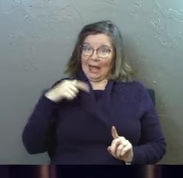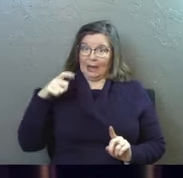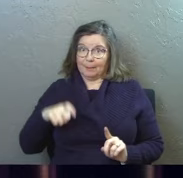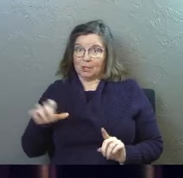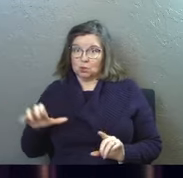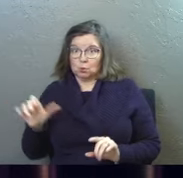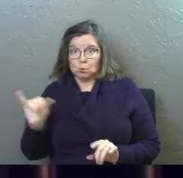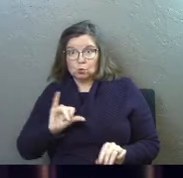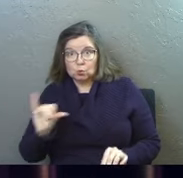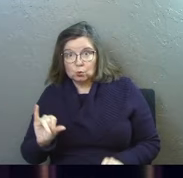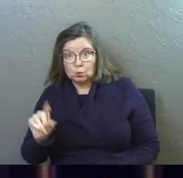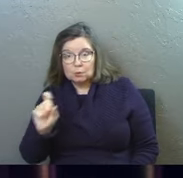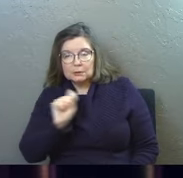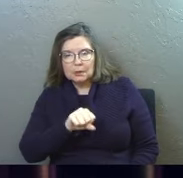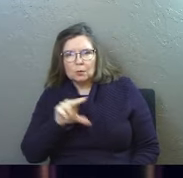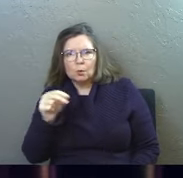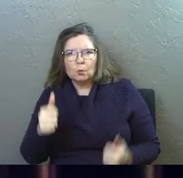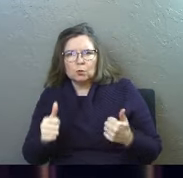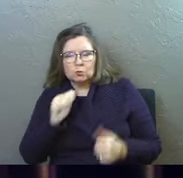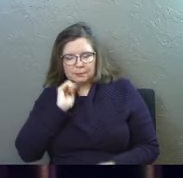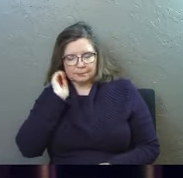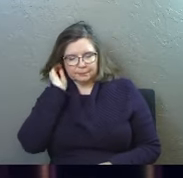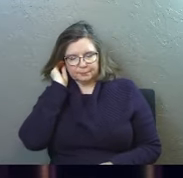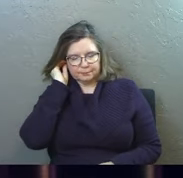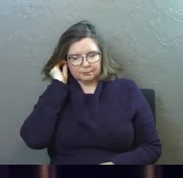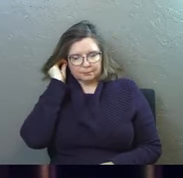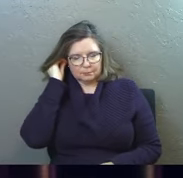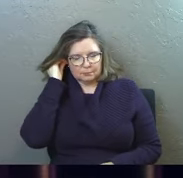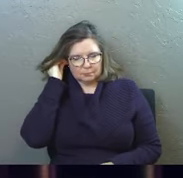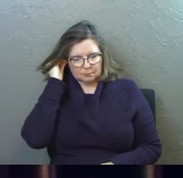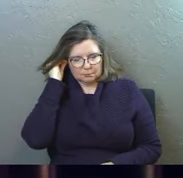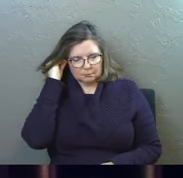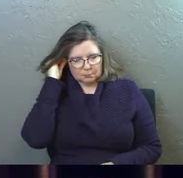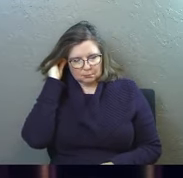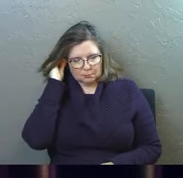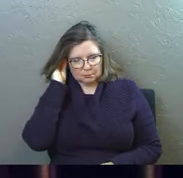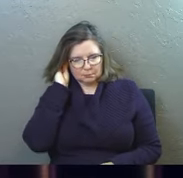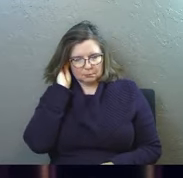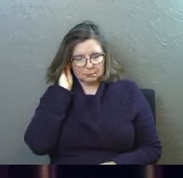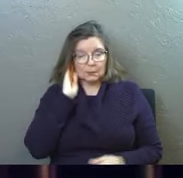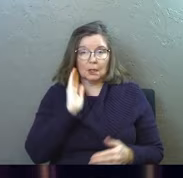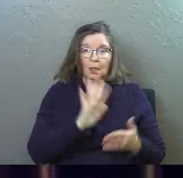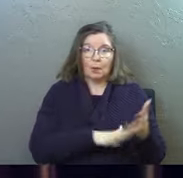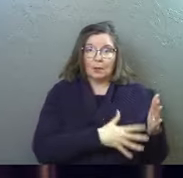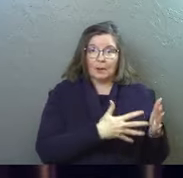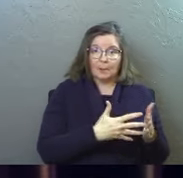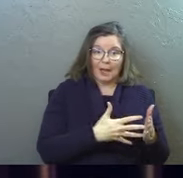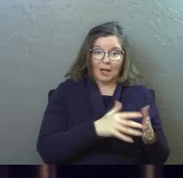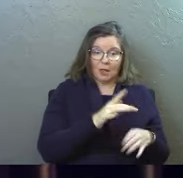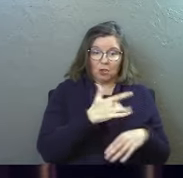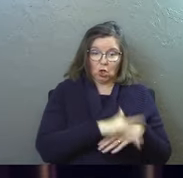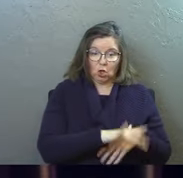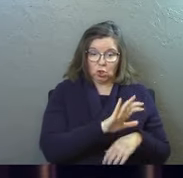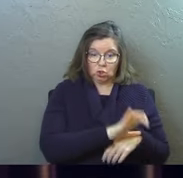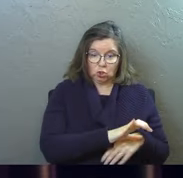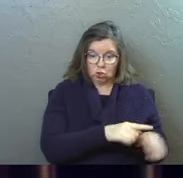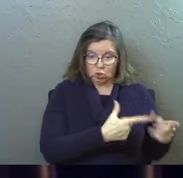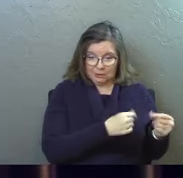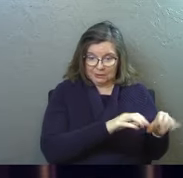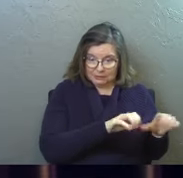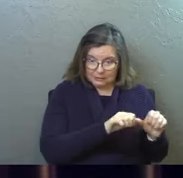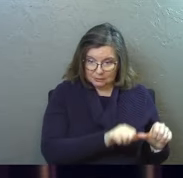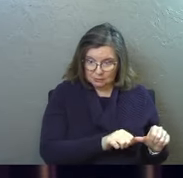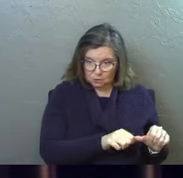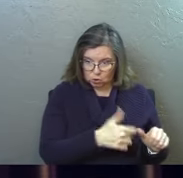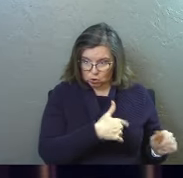I'm supposed to also do the pattern that the early church did am I supposed to do that same pattern in my